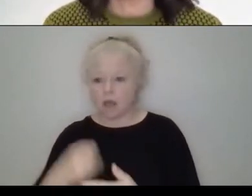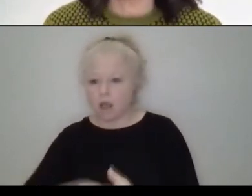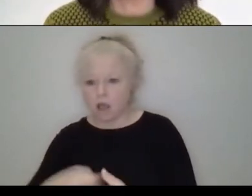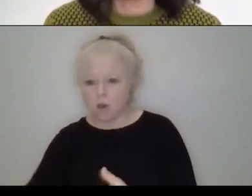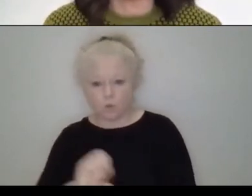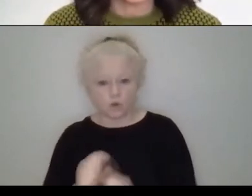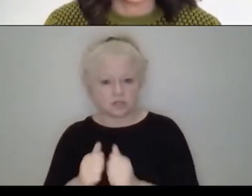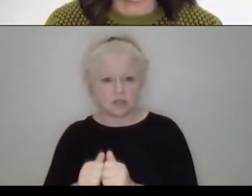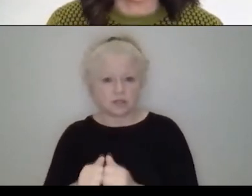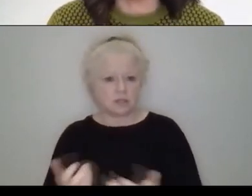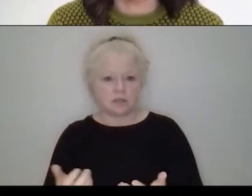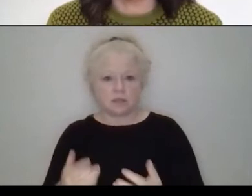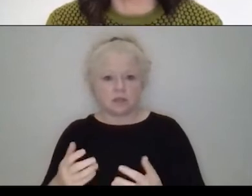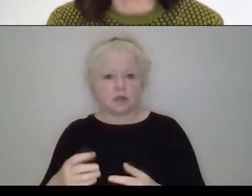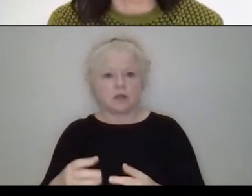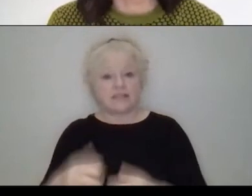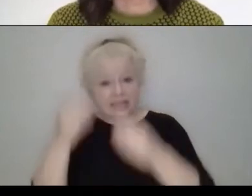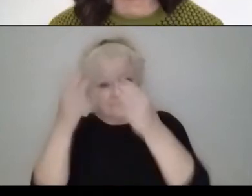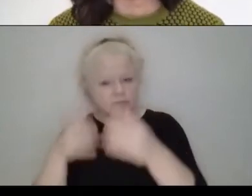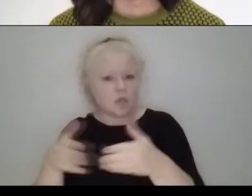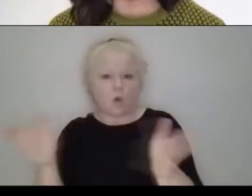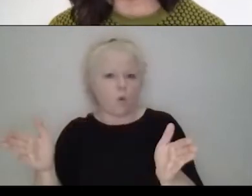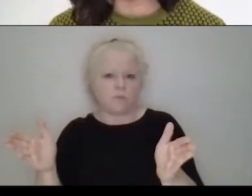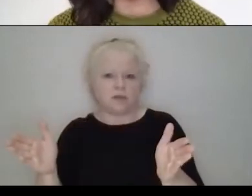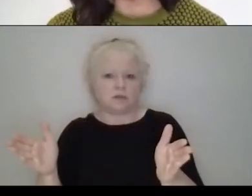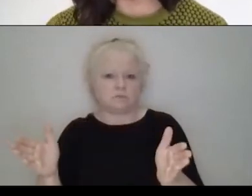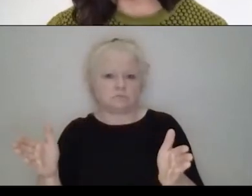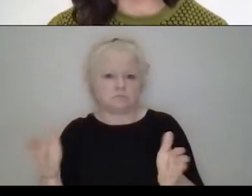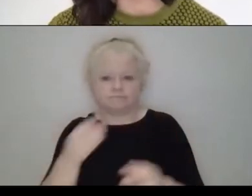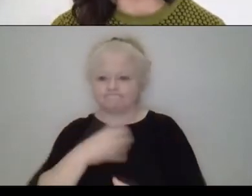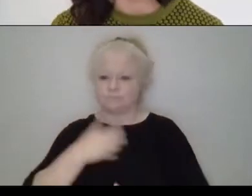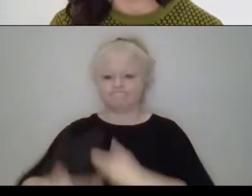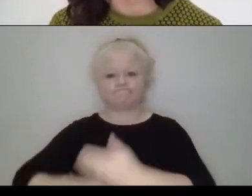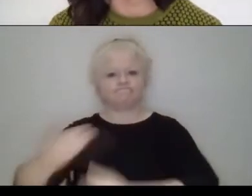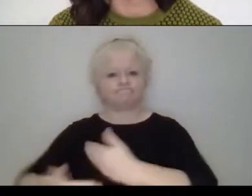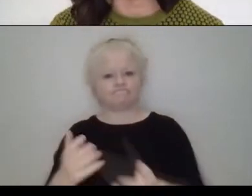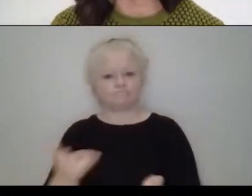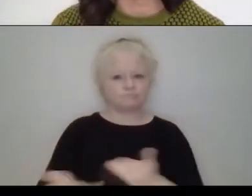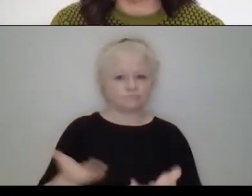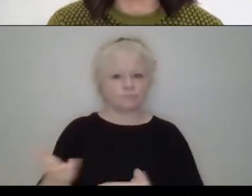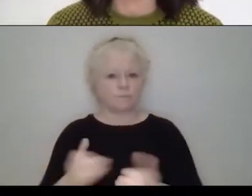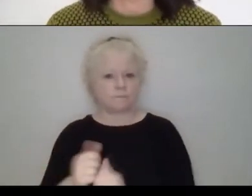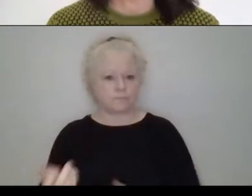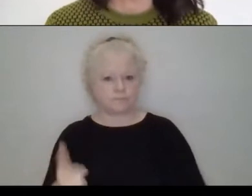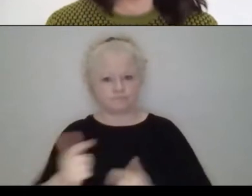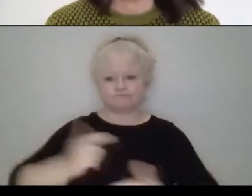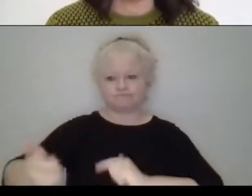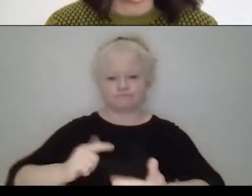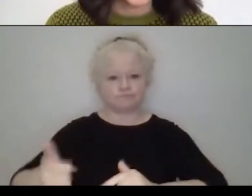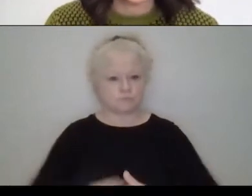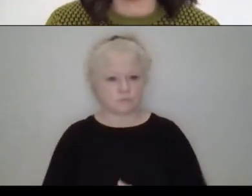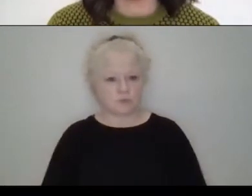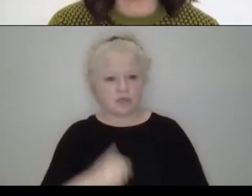work, it's an open information for our team. So, as a, as a social design brand, uh, brand, these kinds of processes